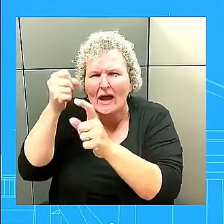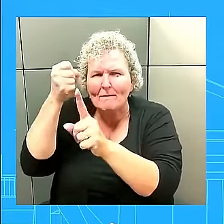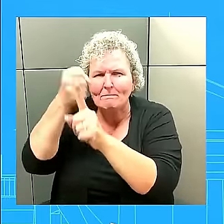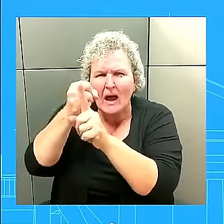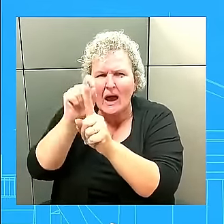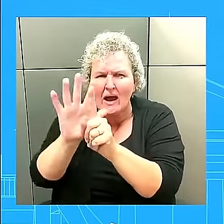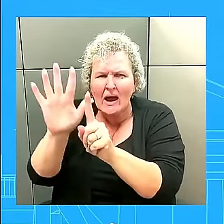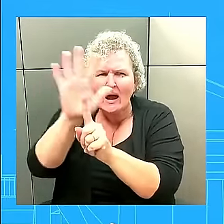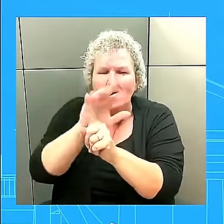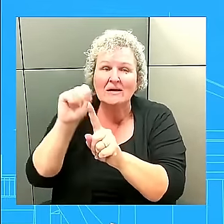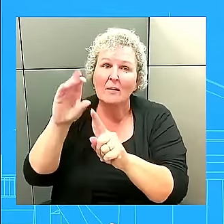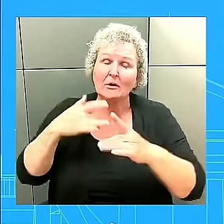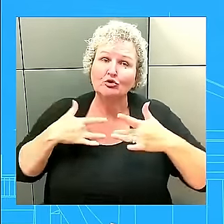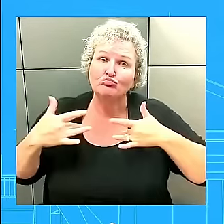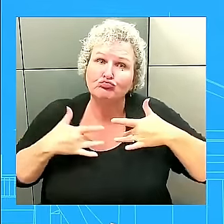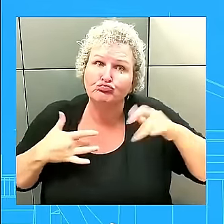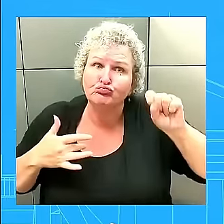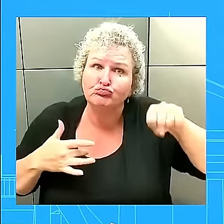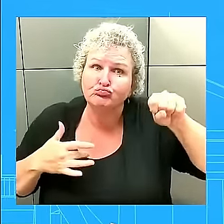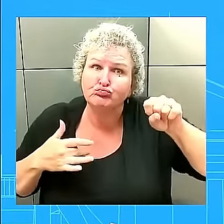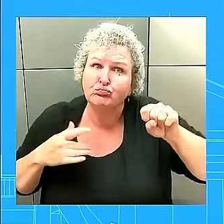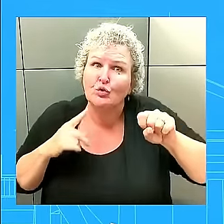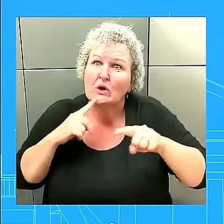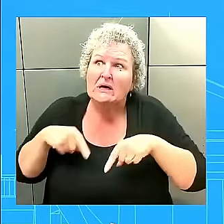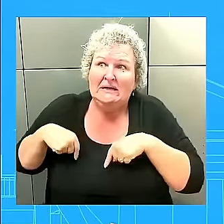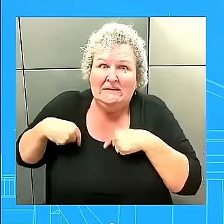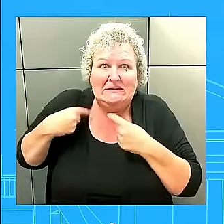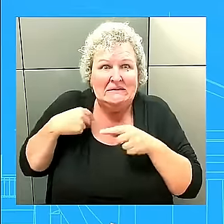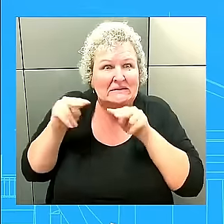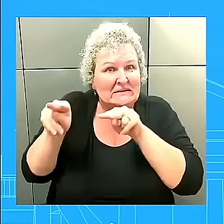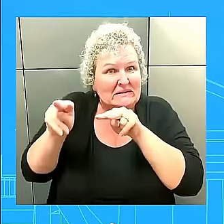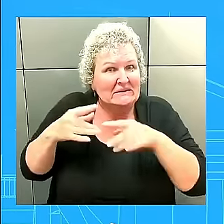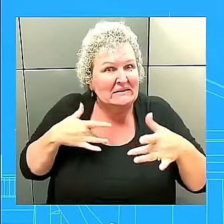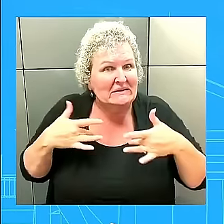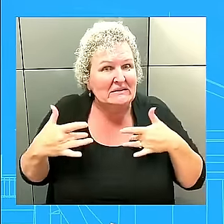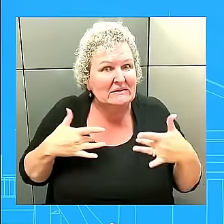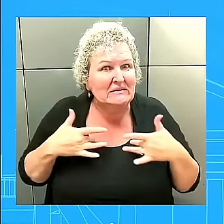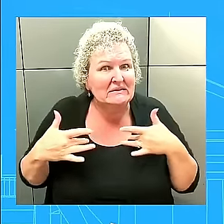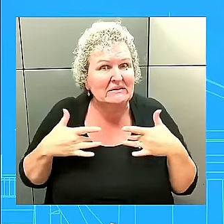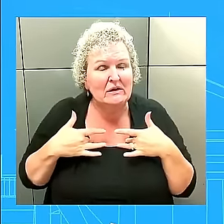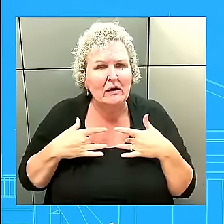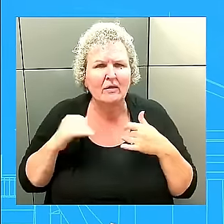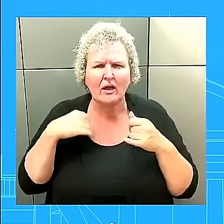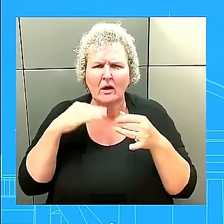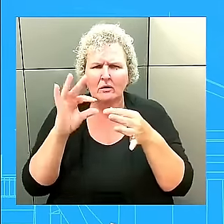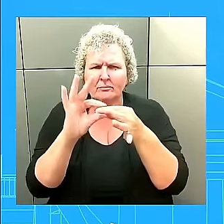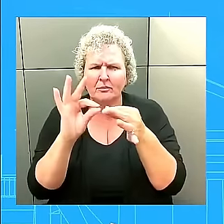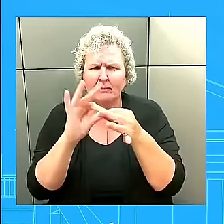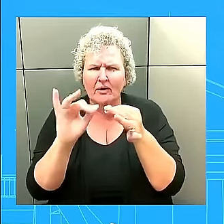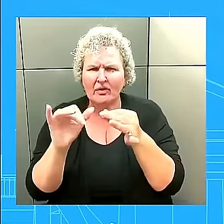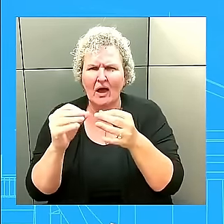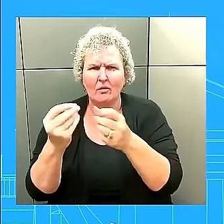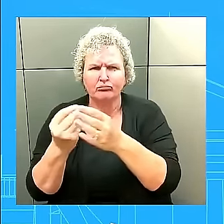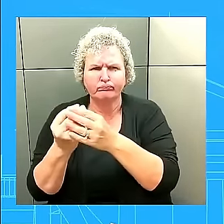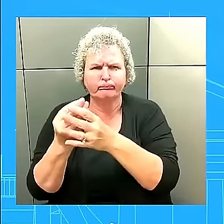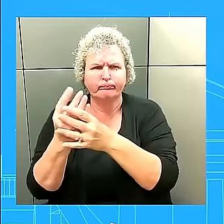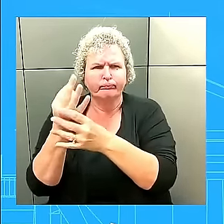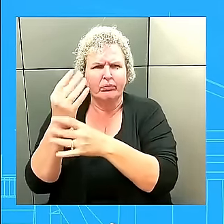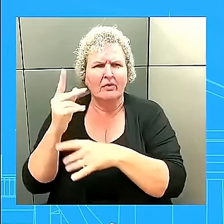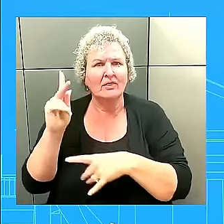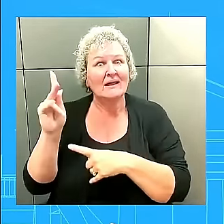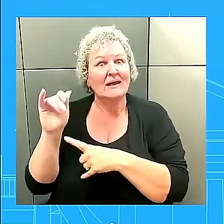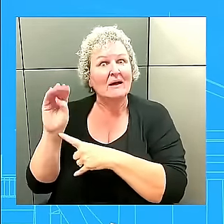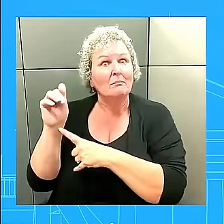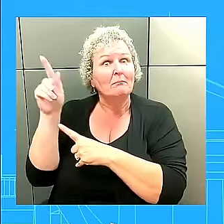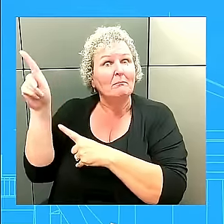concerning. Certainly this development, this willingness of Kim to literally put skin in the game here.